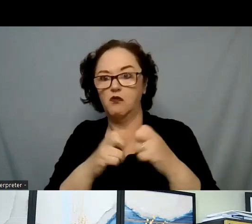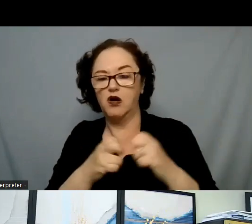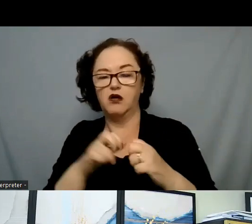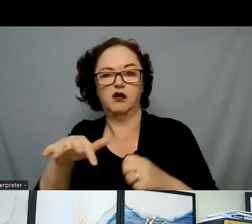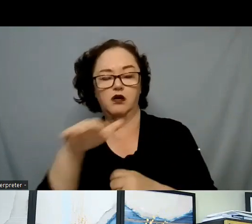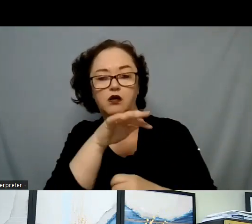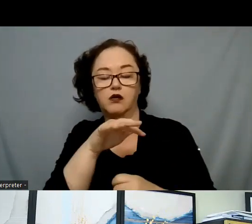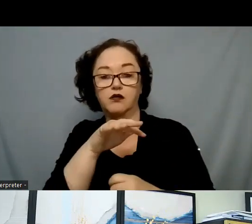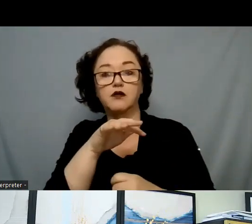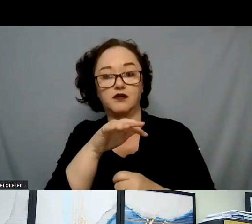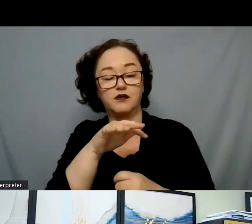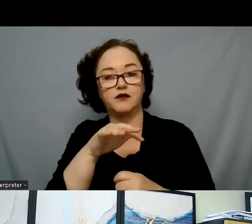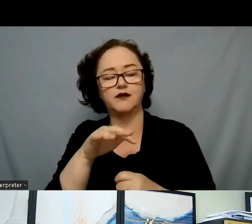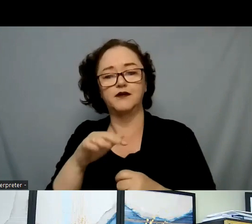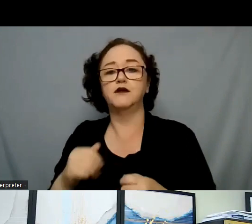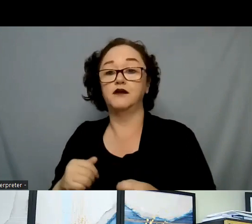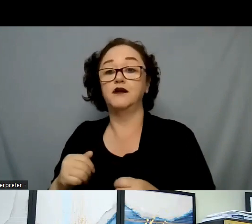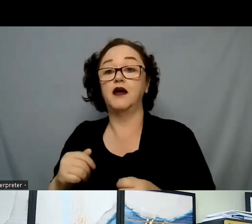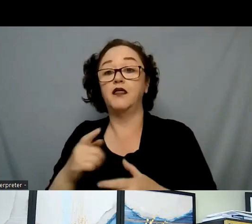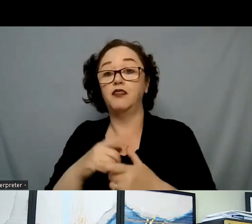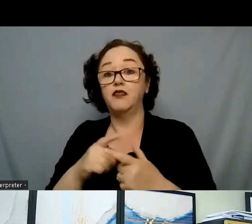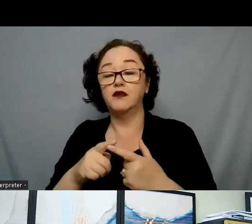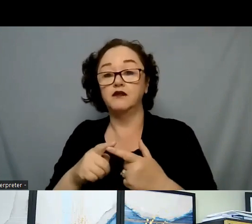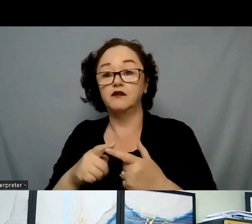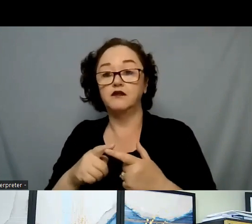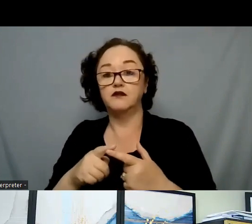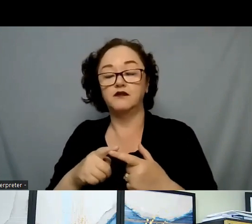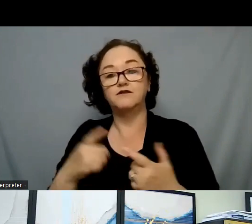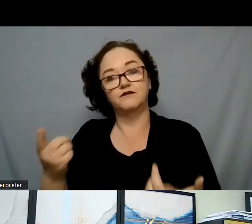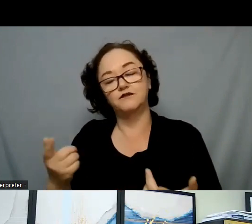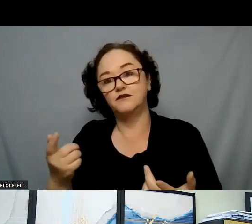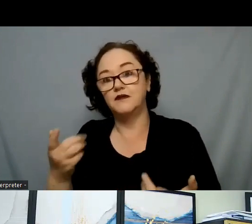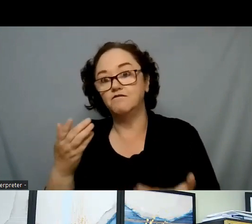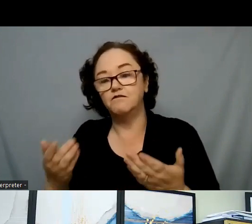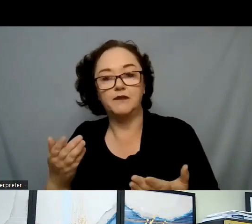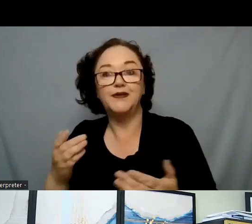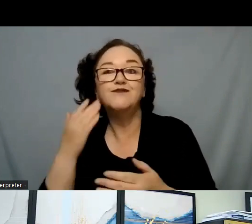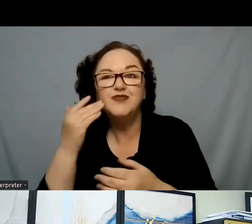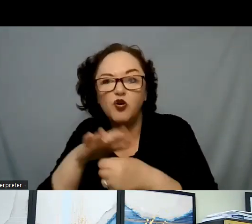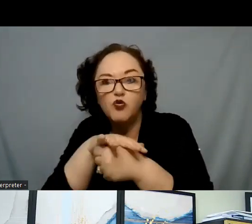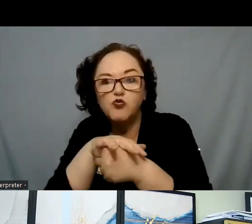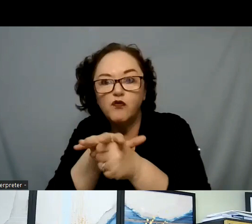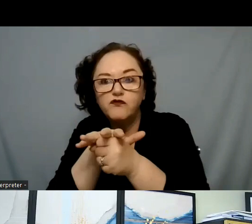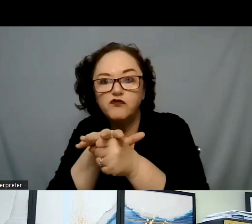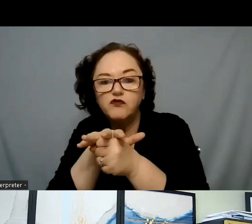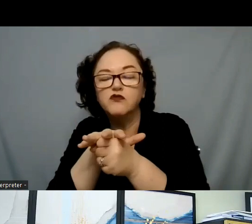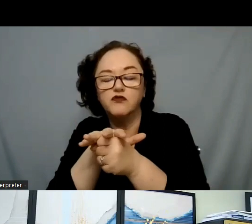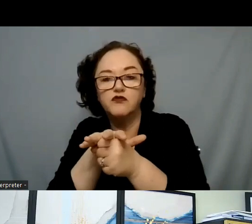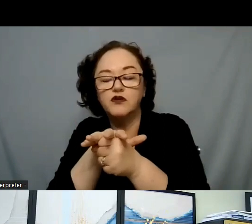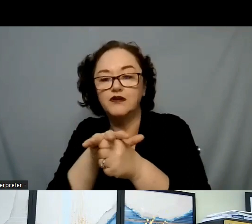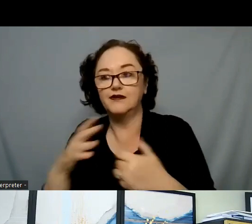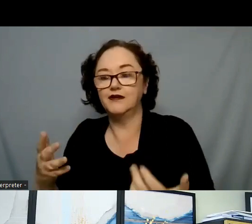then you take this person to school, and during COVID, they were not able to have assistance from their teachers